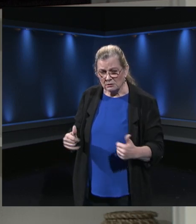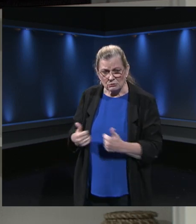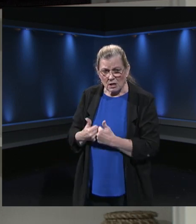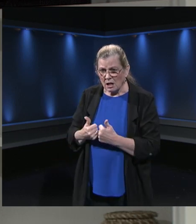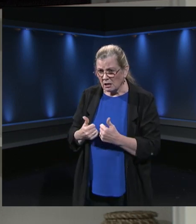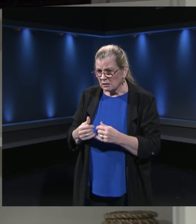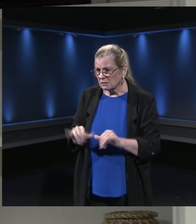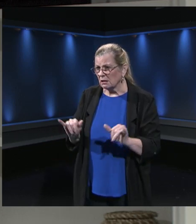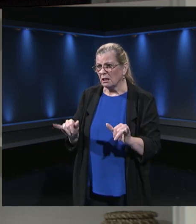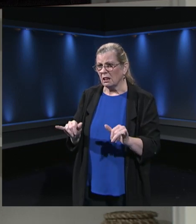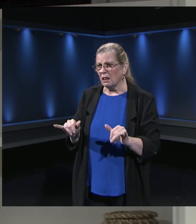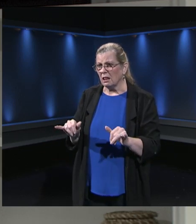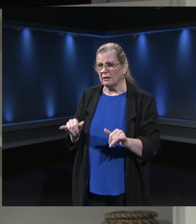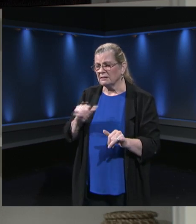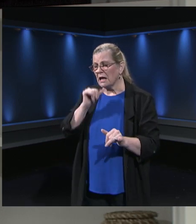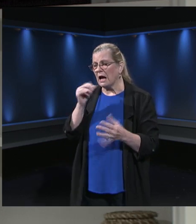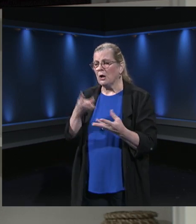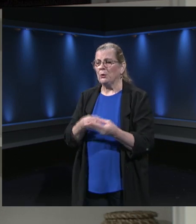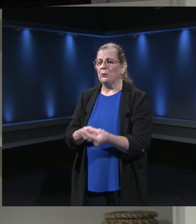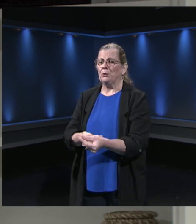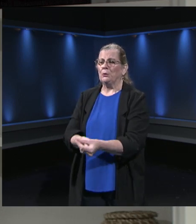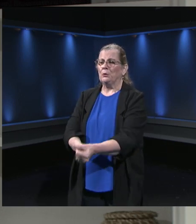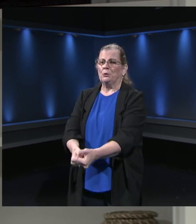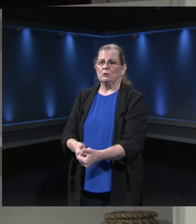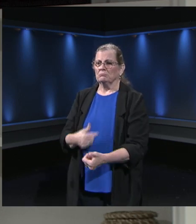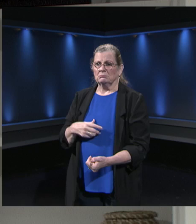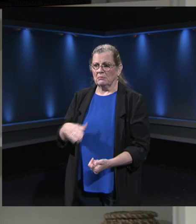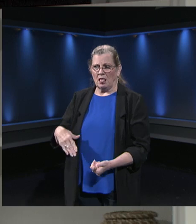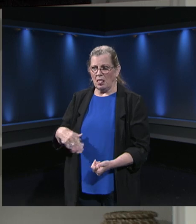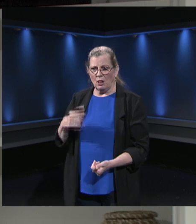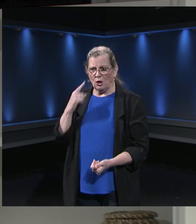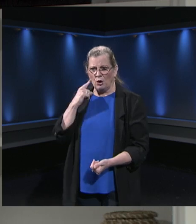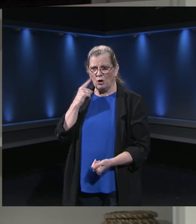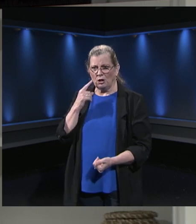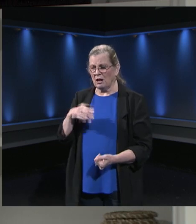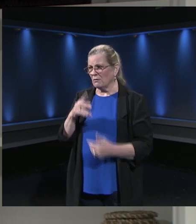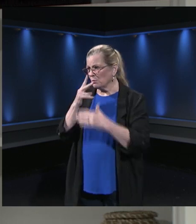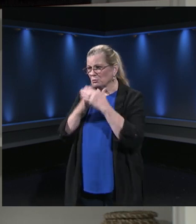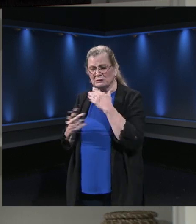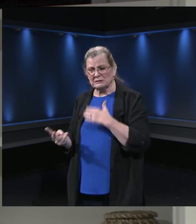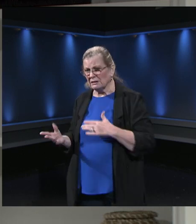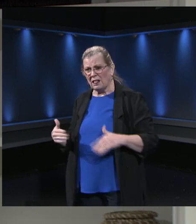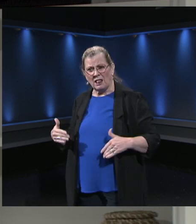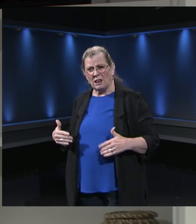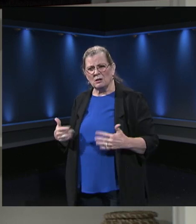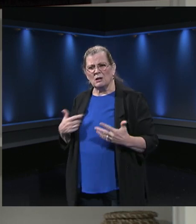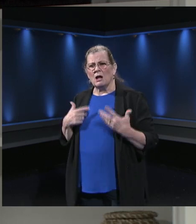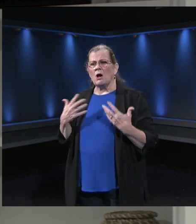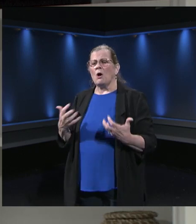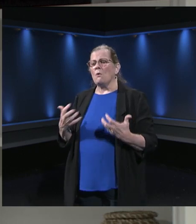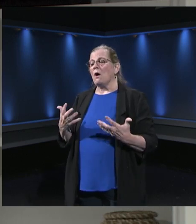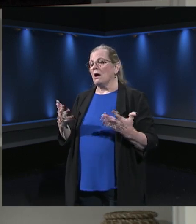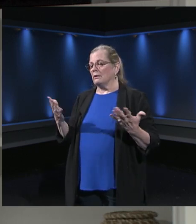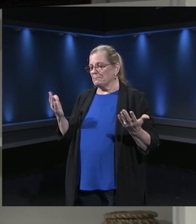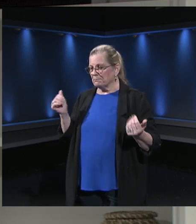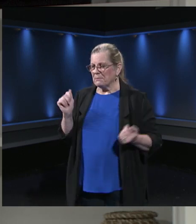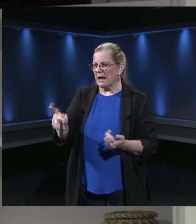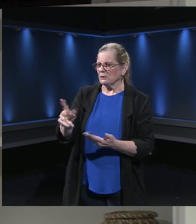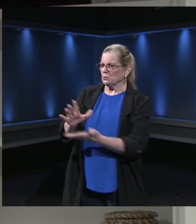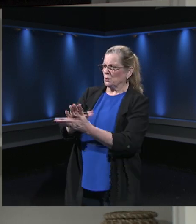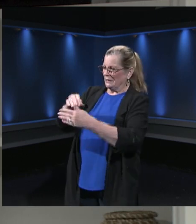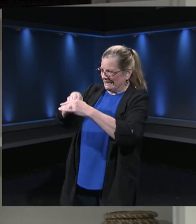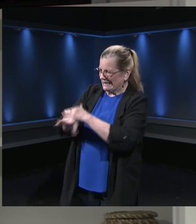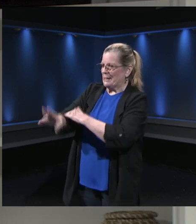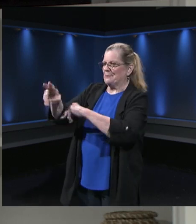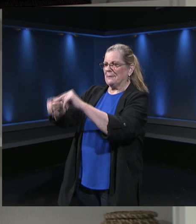unseen, heard and unheard. And we all desire to return to normal. What that looks like and how